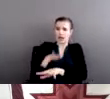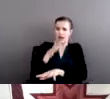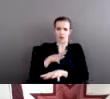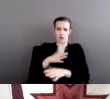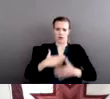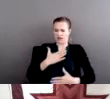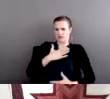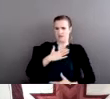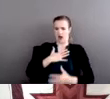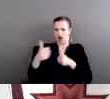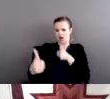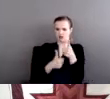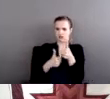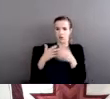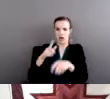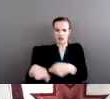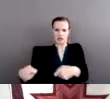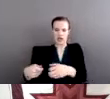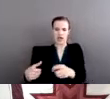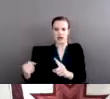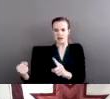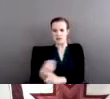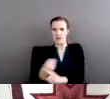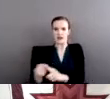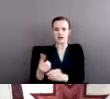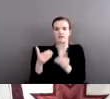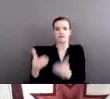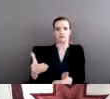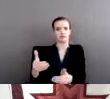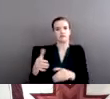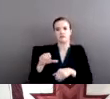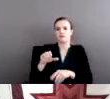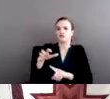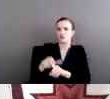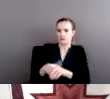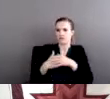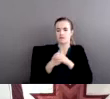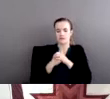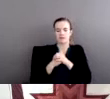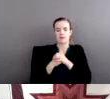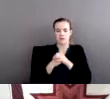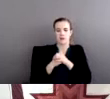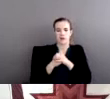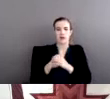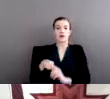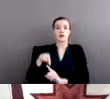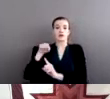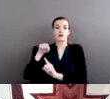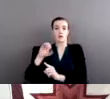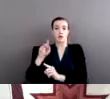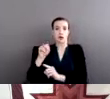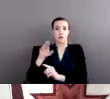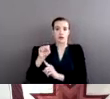he beats her, and then sexually assaults her. So when we talk about Columbus as a symbol, we also